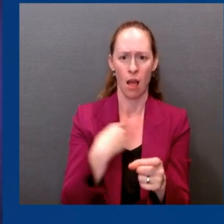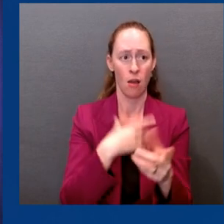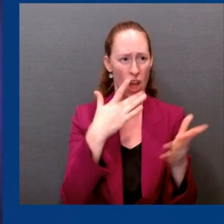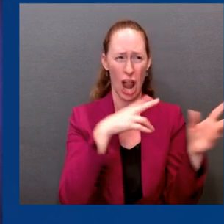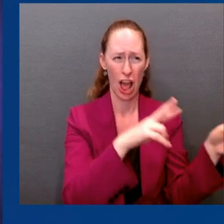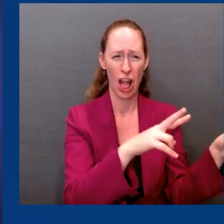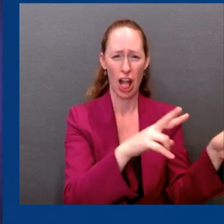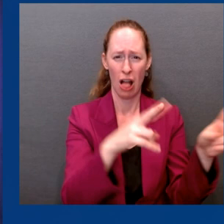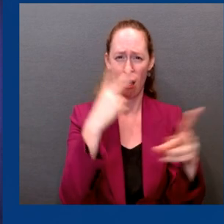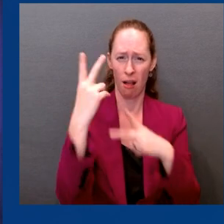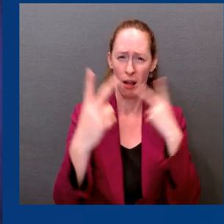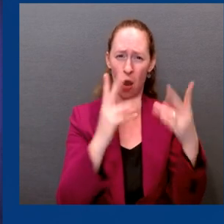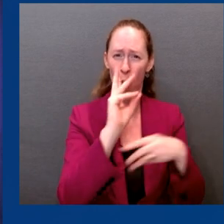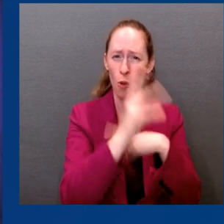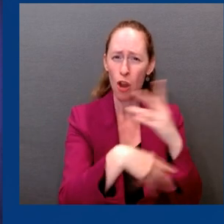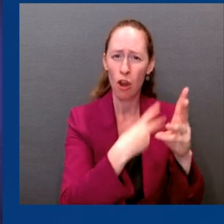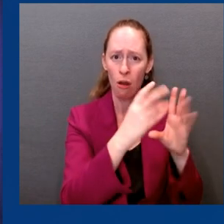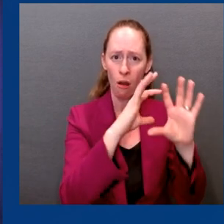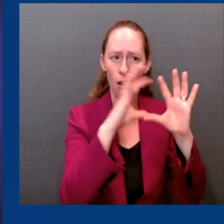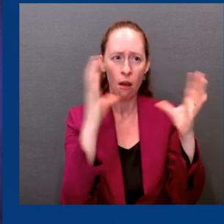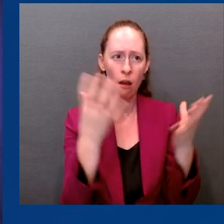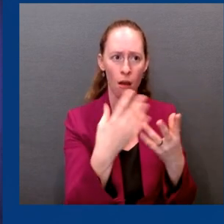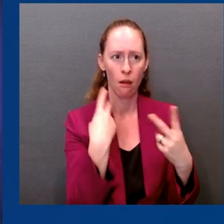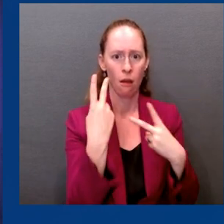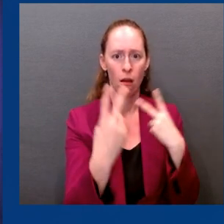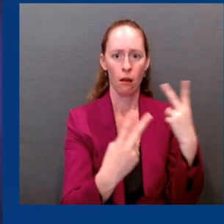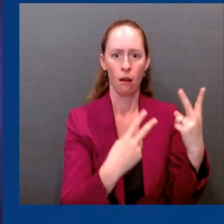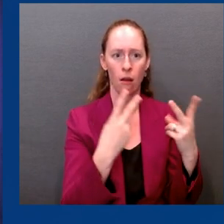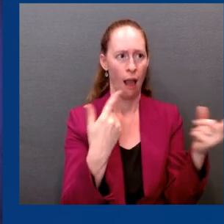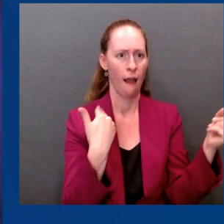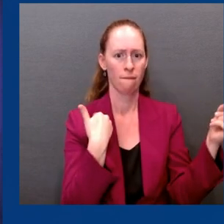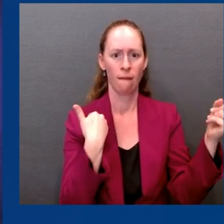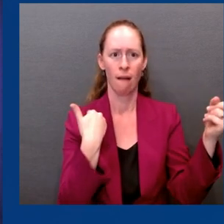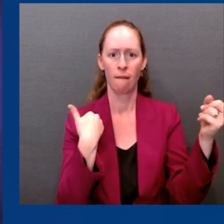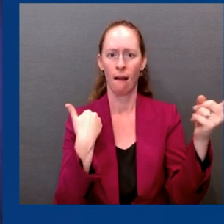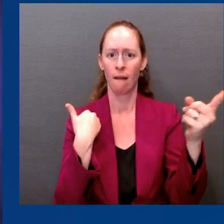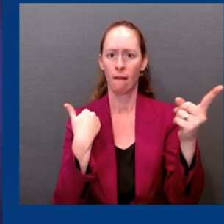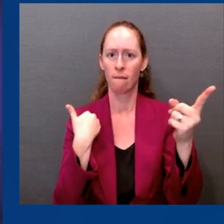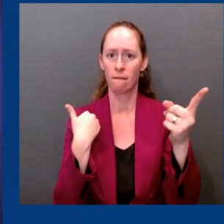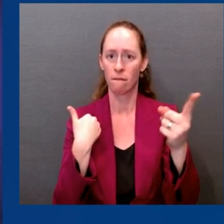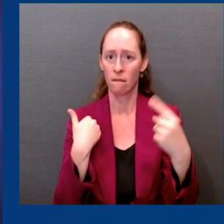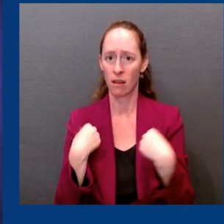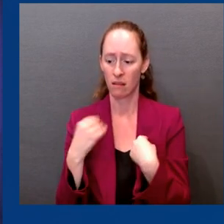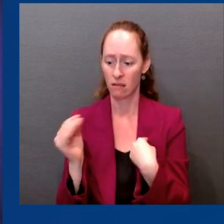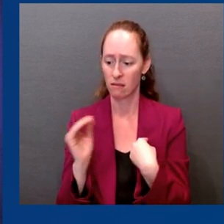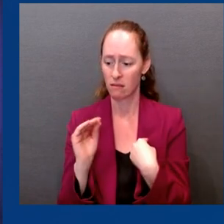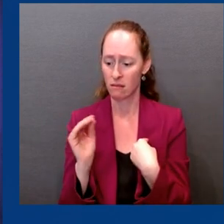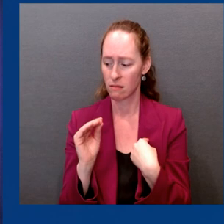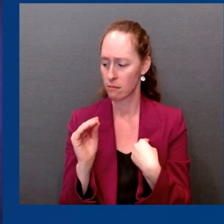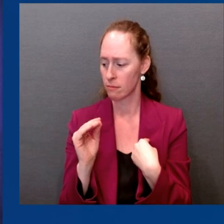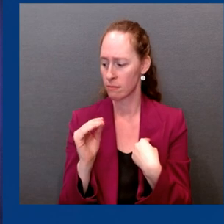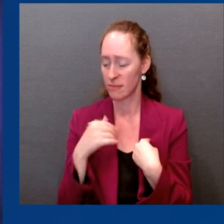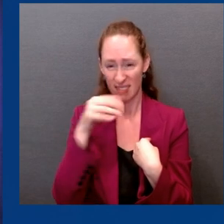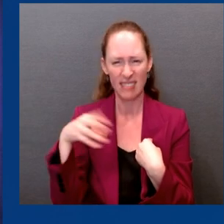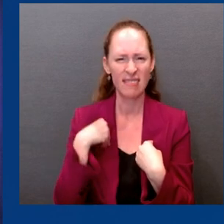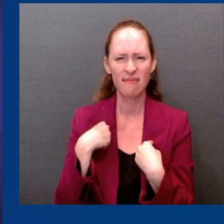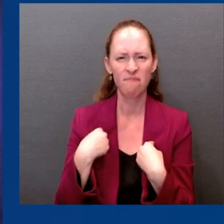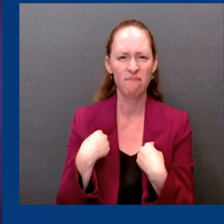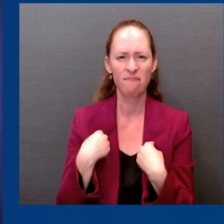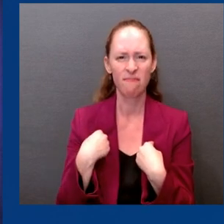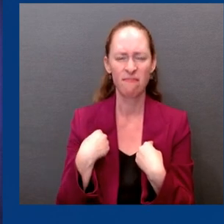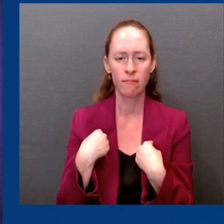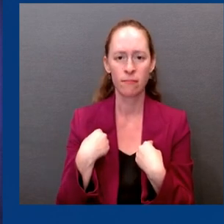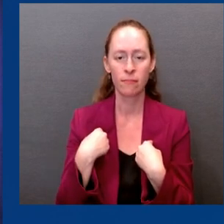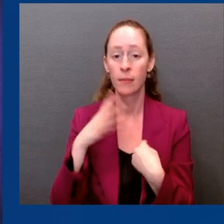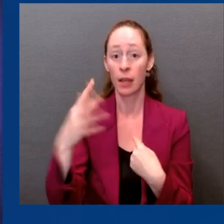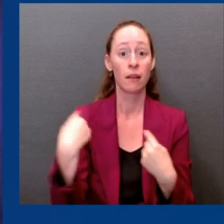And we thought that was unacceptable. And so we have gone and pulled resources out of critical public health efforts.